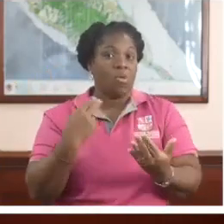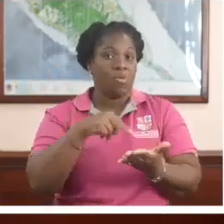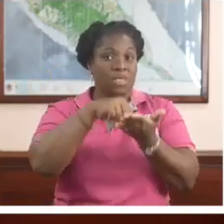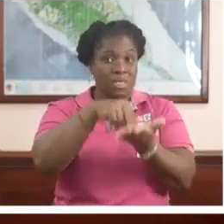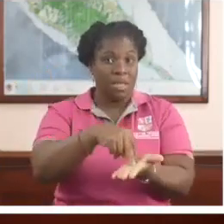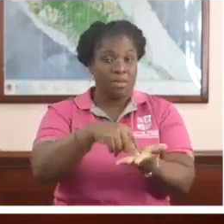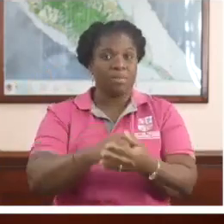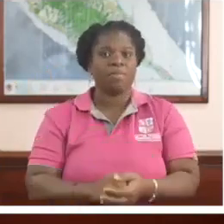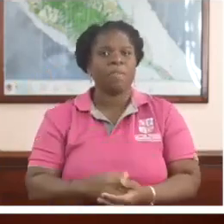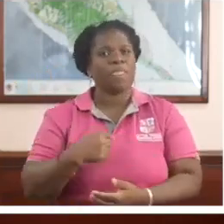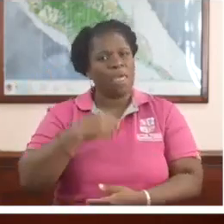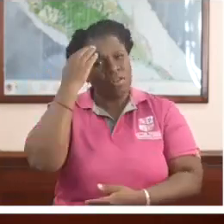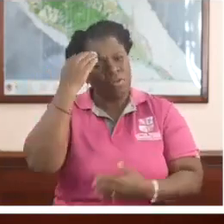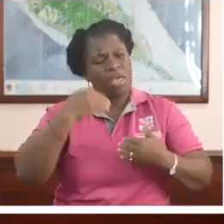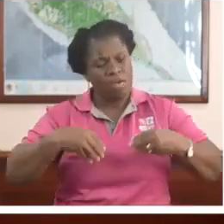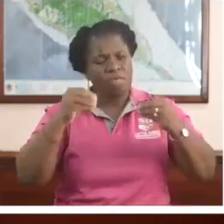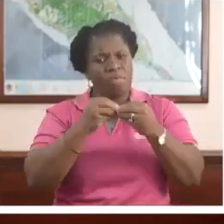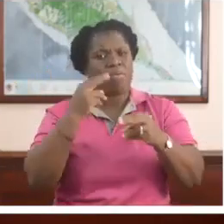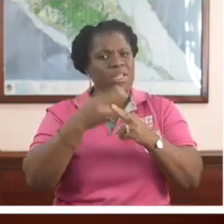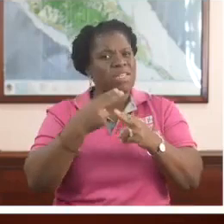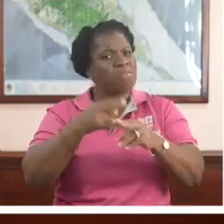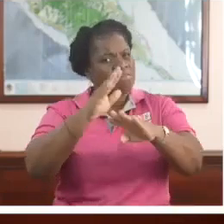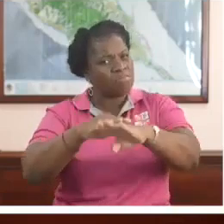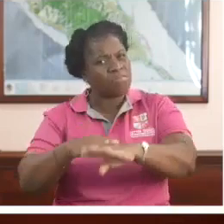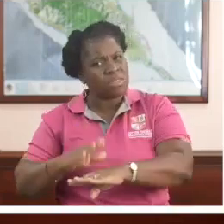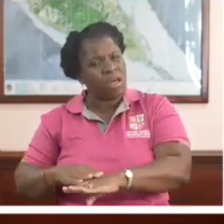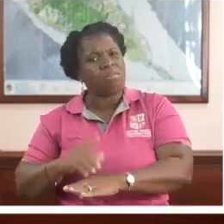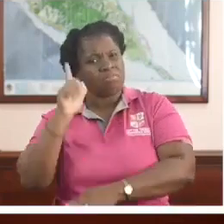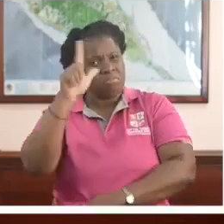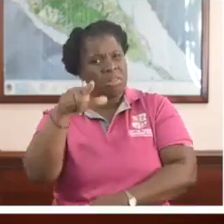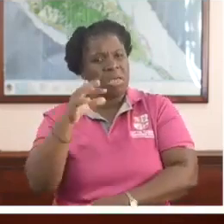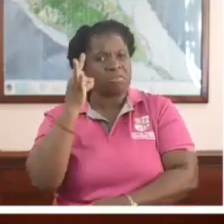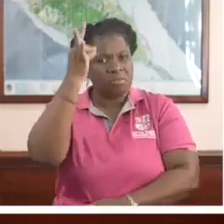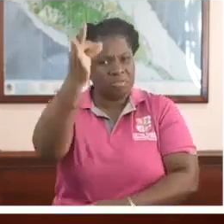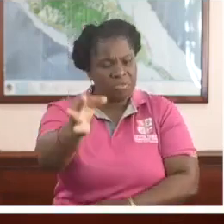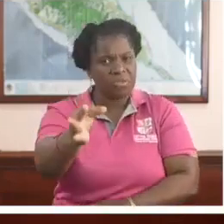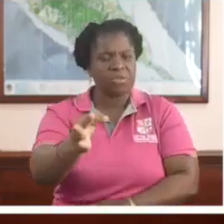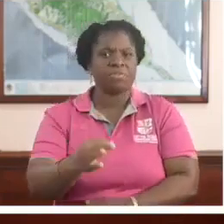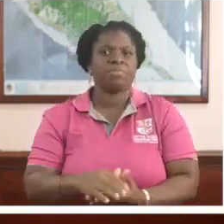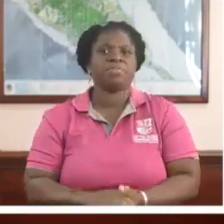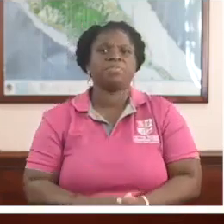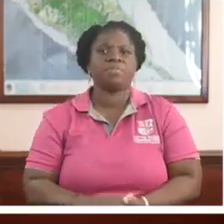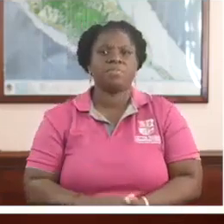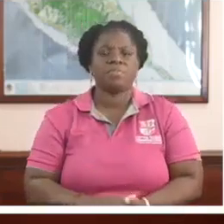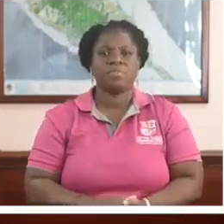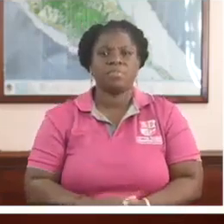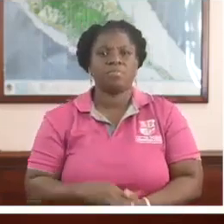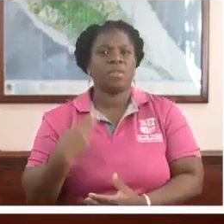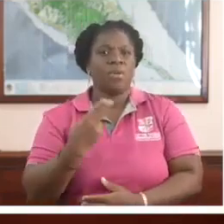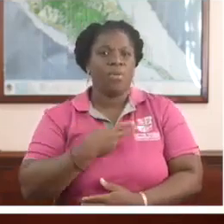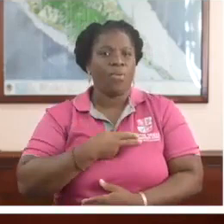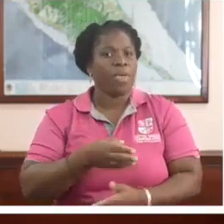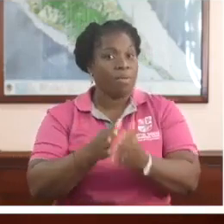stand. I know there are more names to be called, which of course I will mention in future broadcasts.